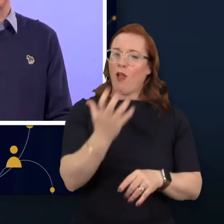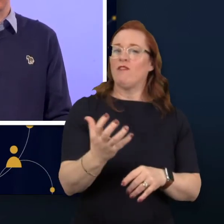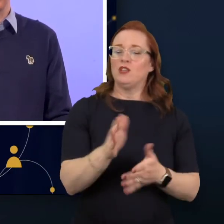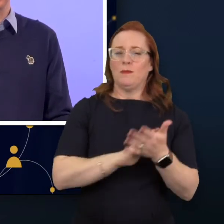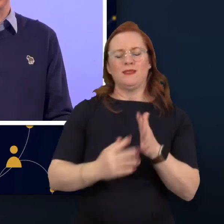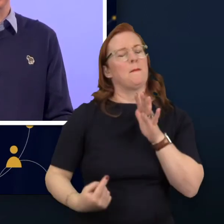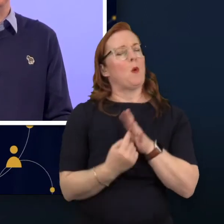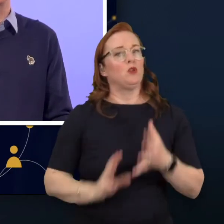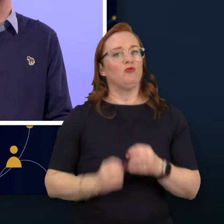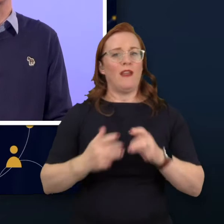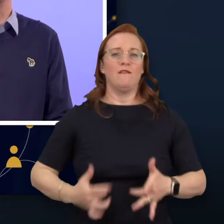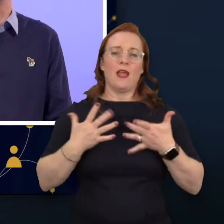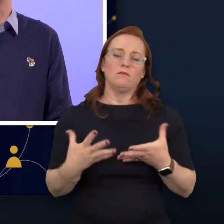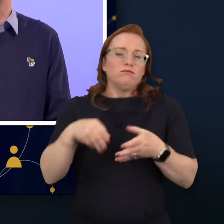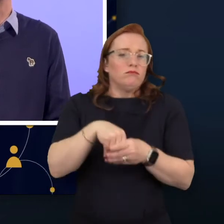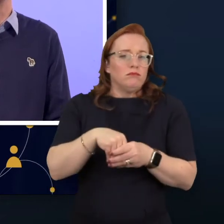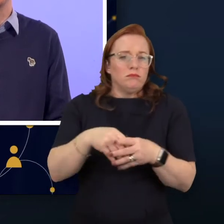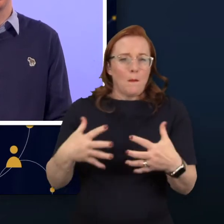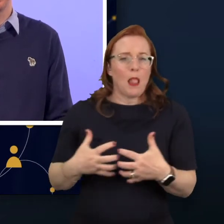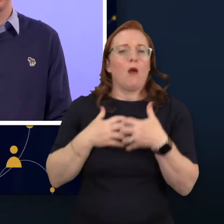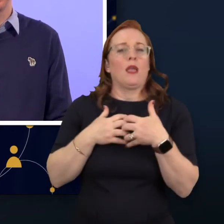is paramount to the success of gain.